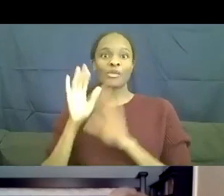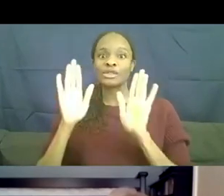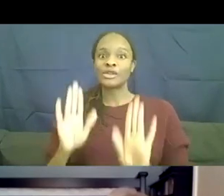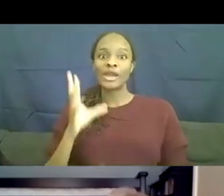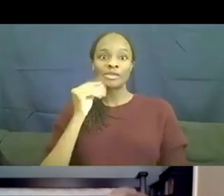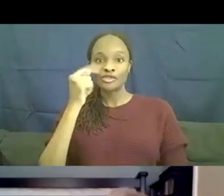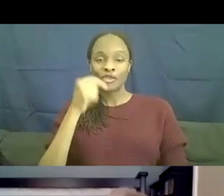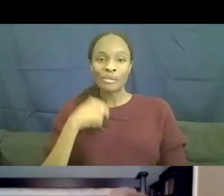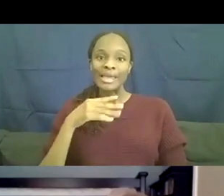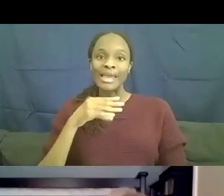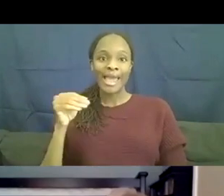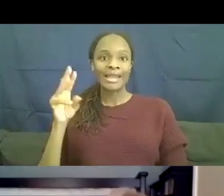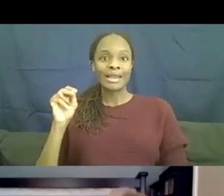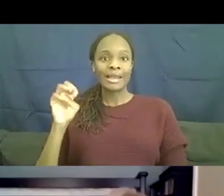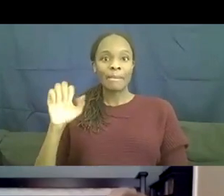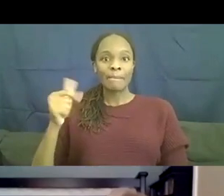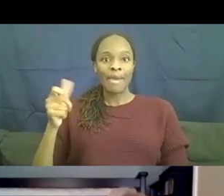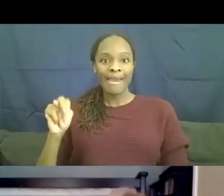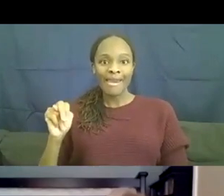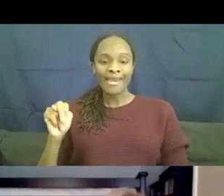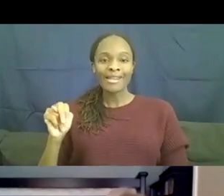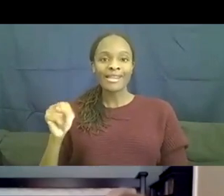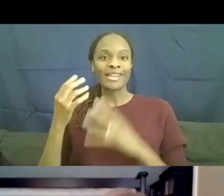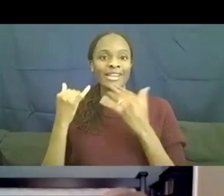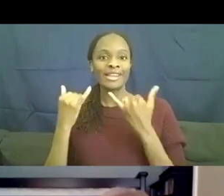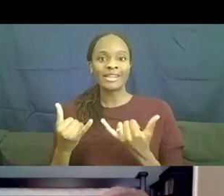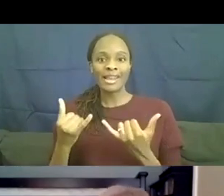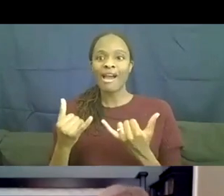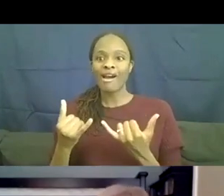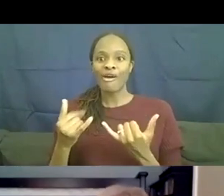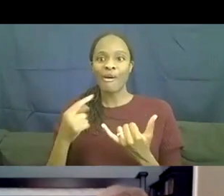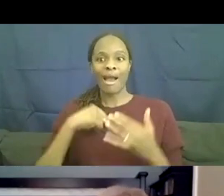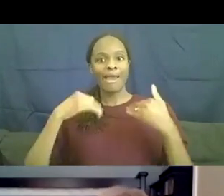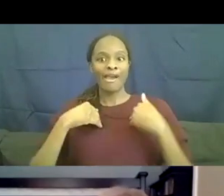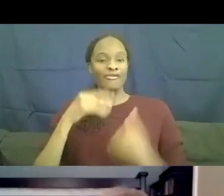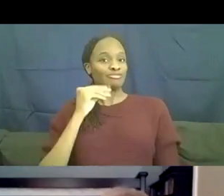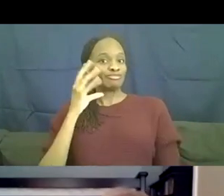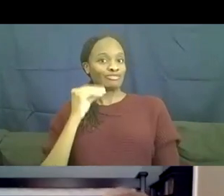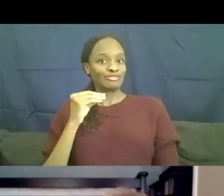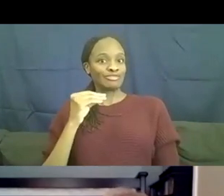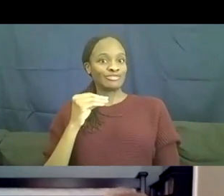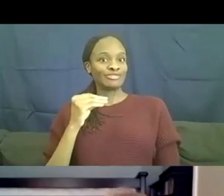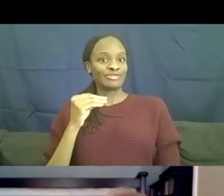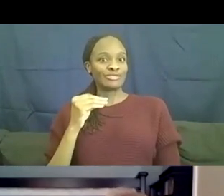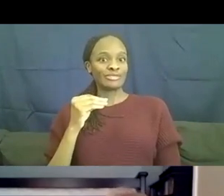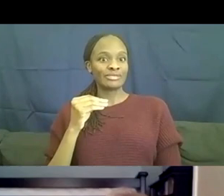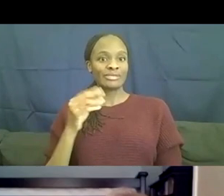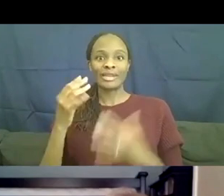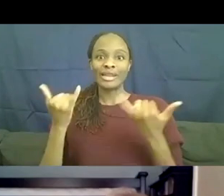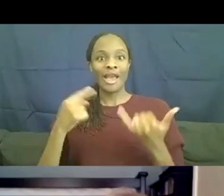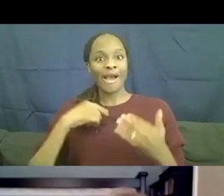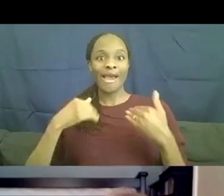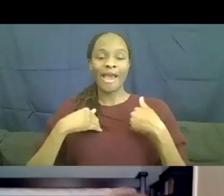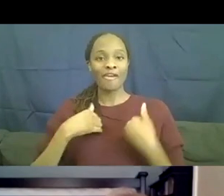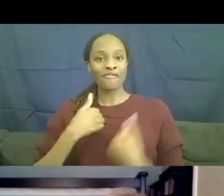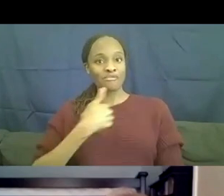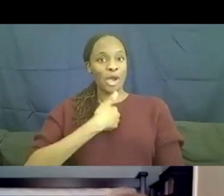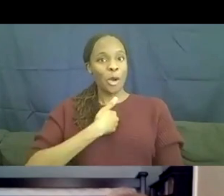living with Megan. And now I think I got an experience. And now I just got my own apartment too.